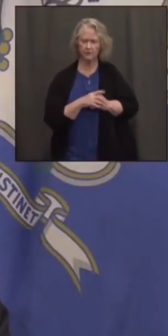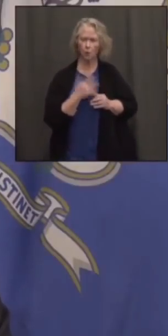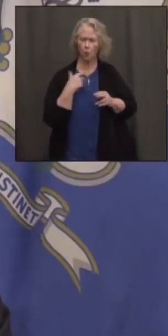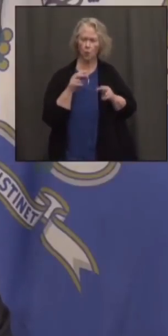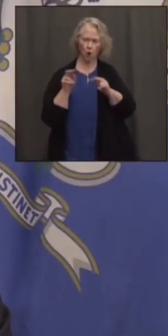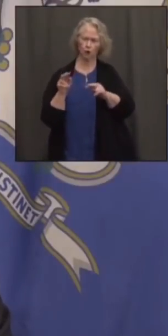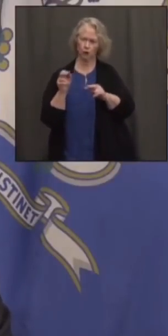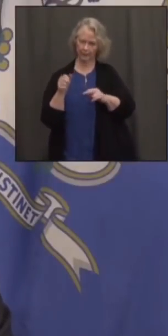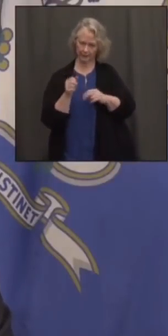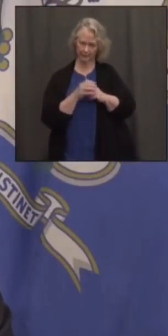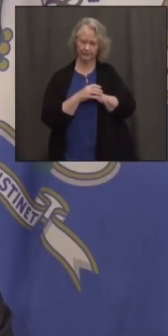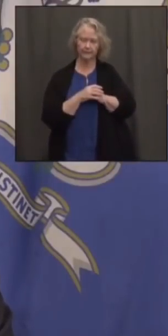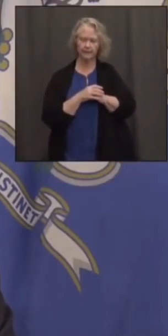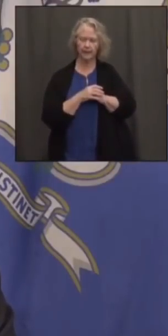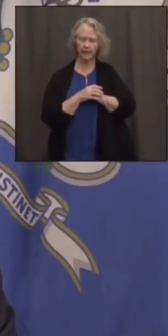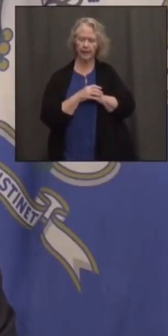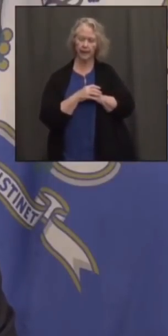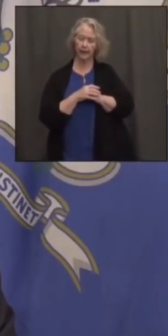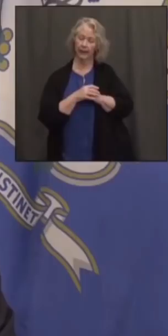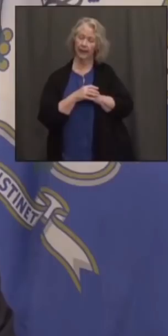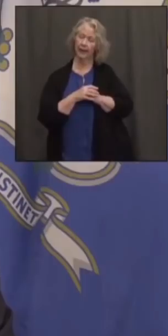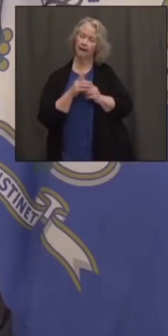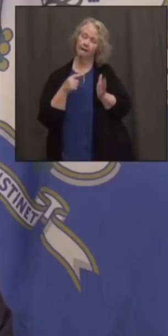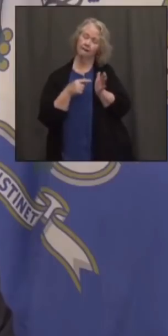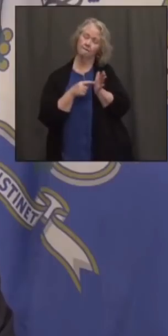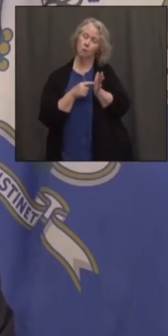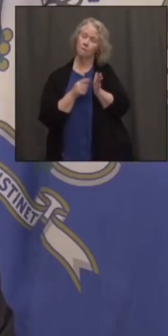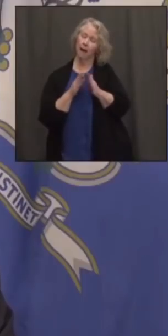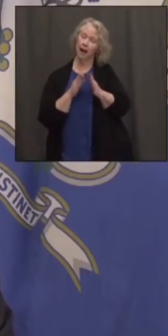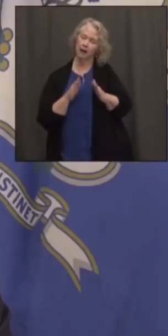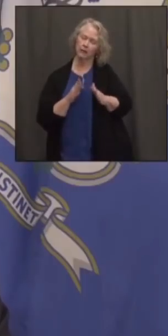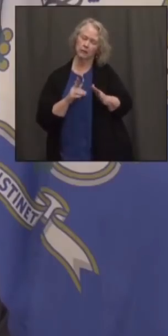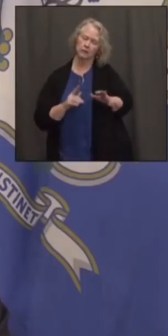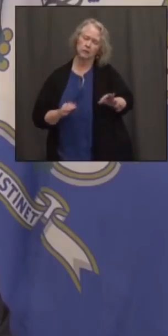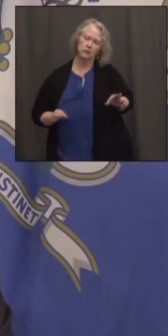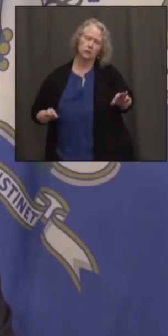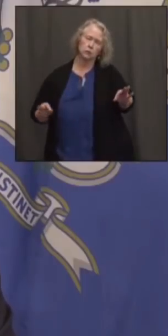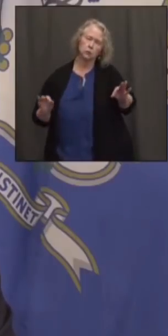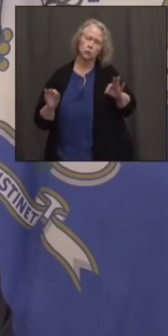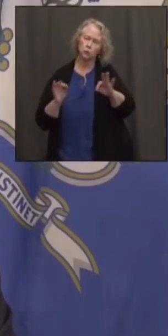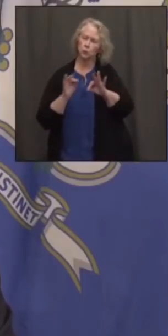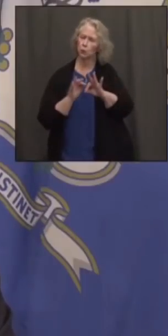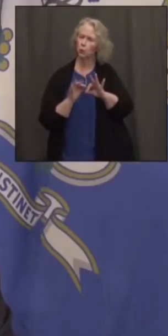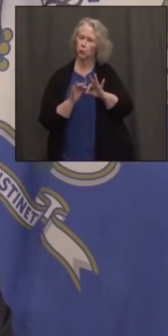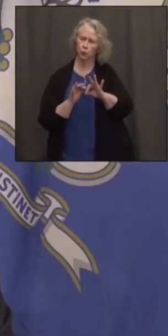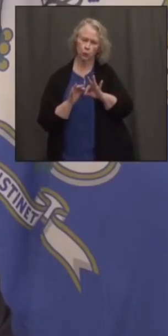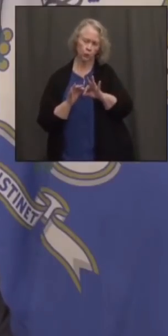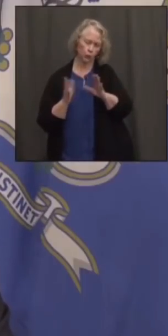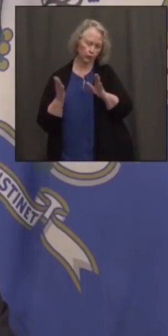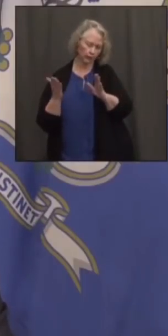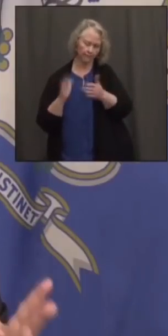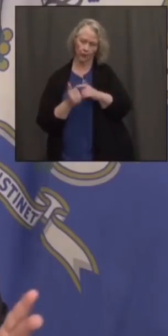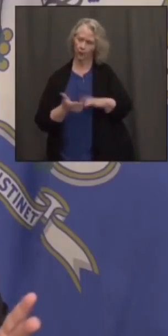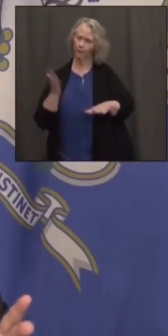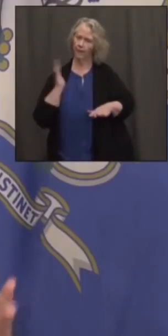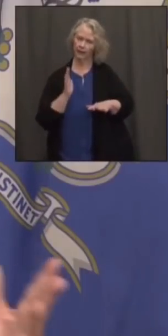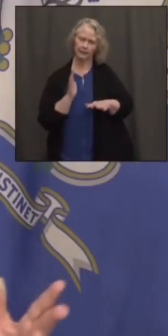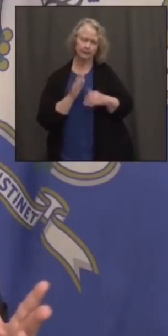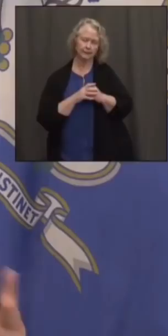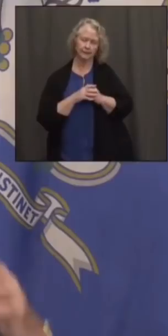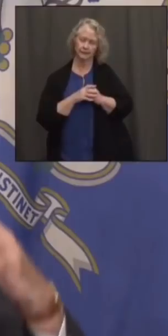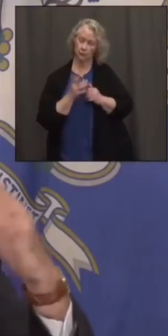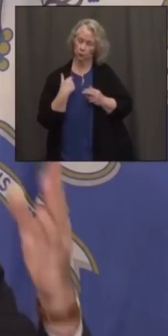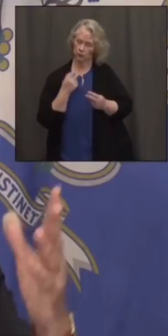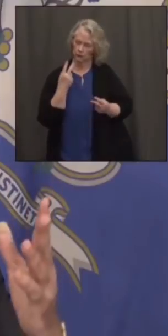carefully. I think affordable housing is more of a priority today than, you know, it's ever been. I think we were reminded